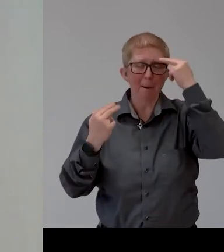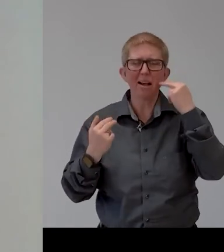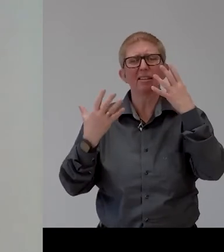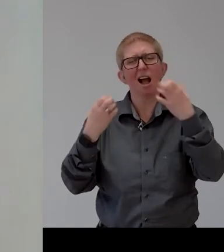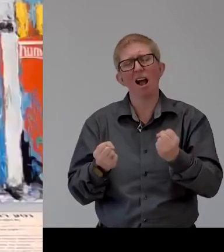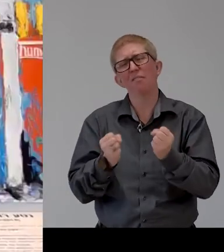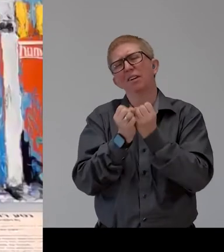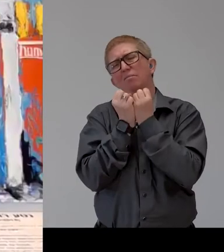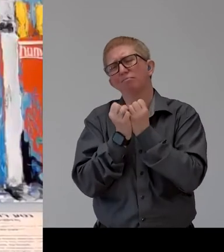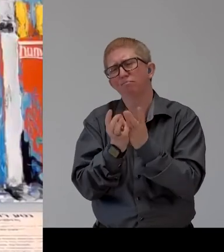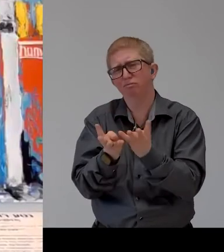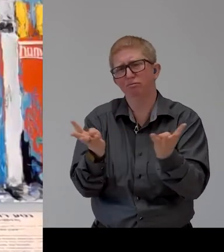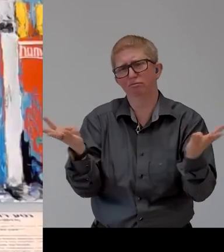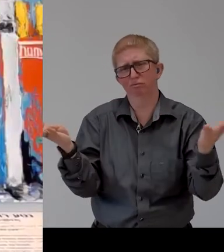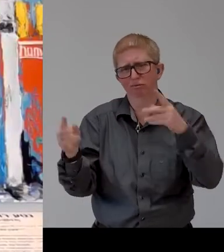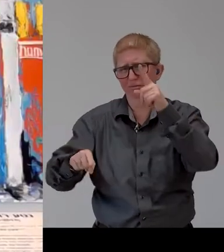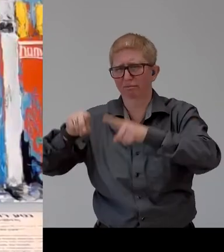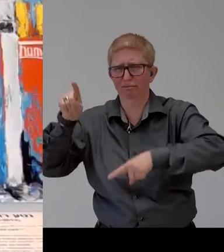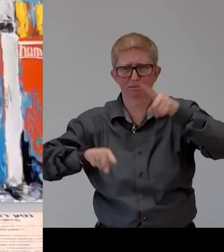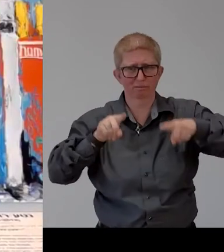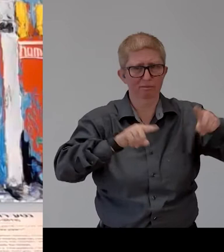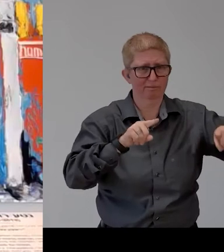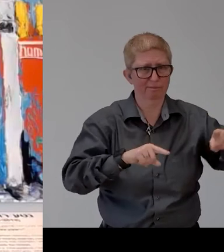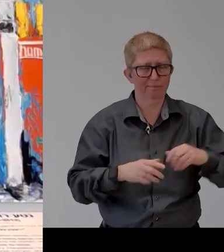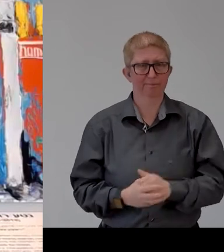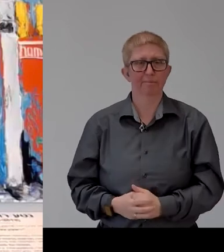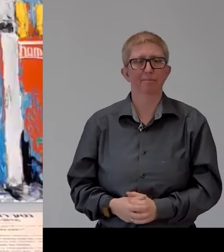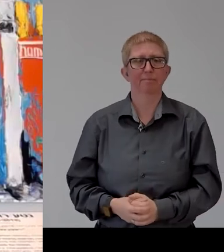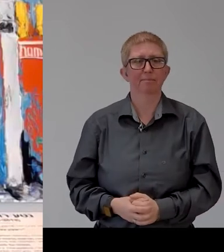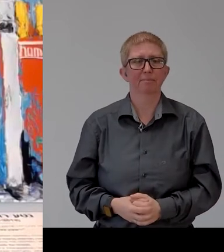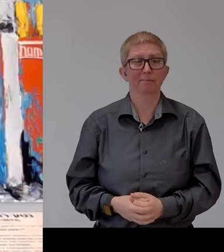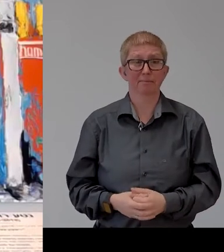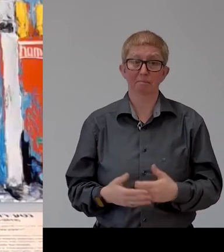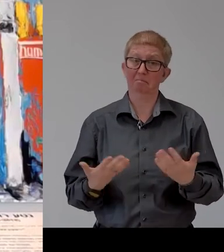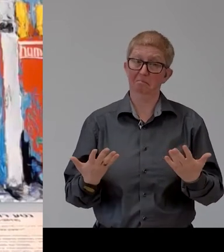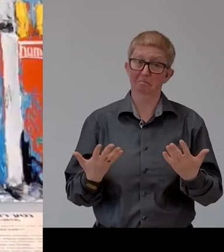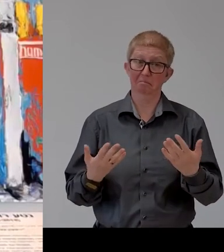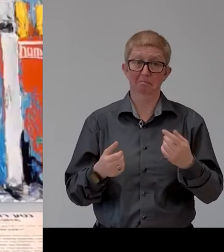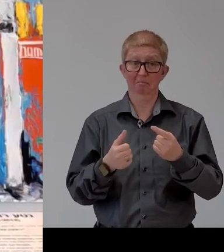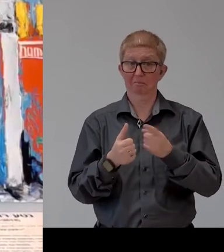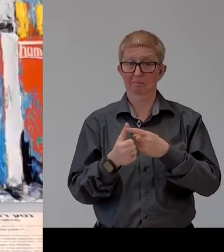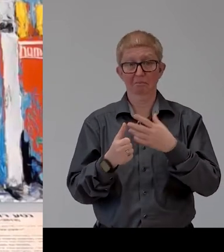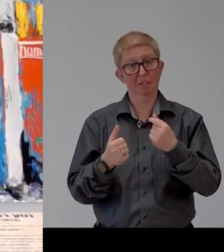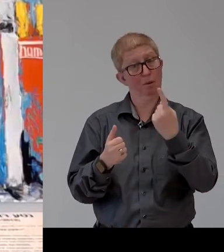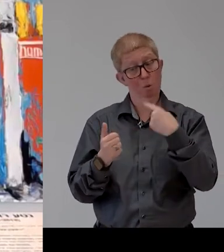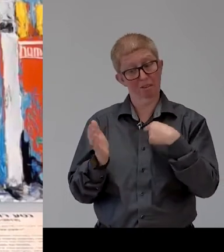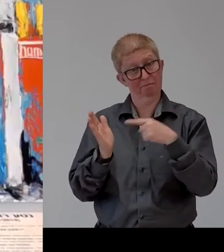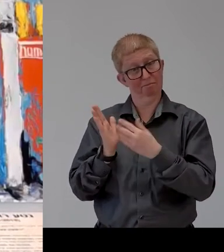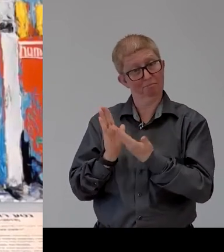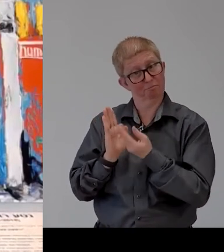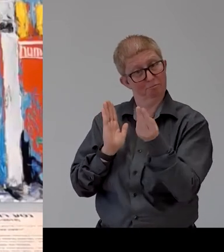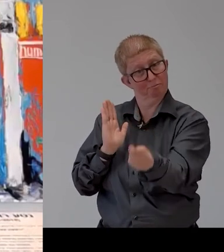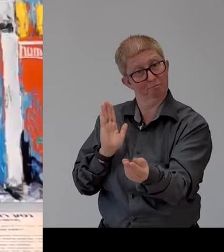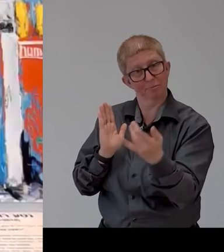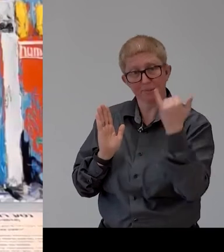perfect so tali if i if i had to sum up one tip that you have for your new employee what would it be how